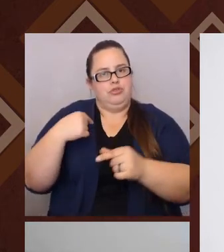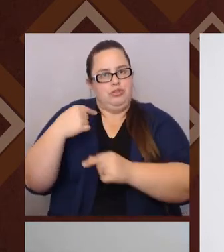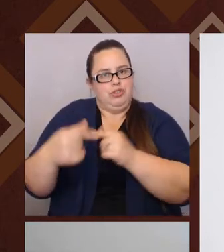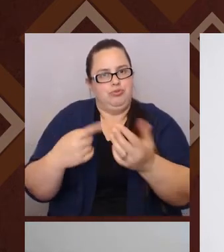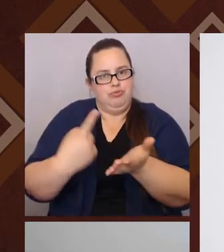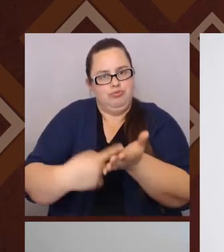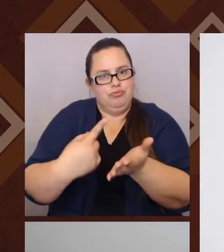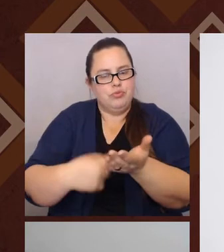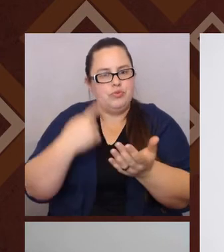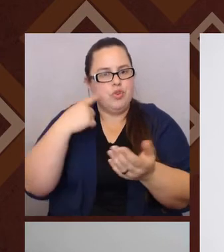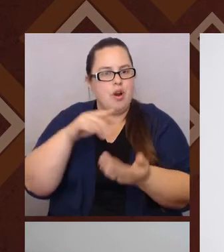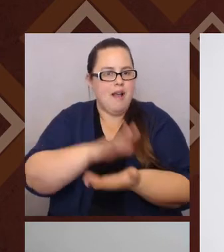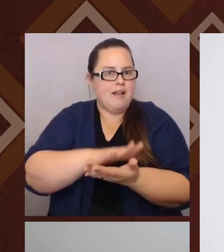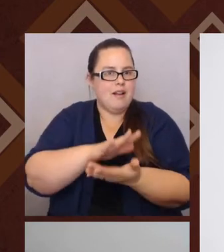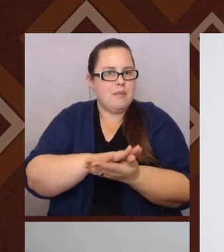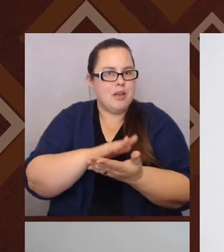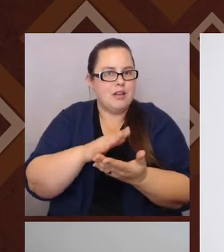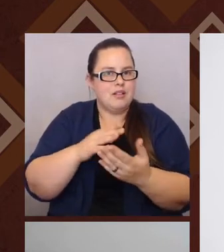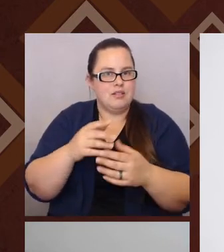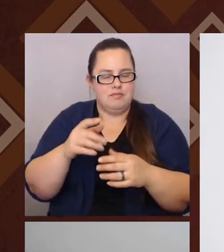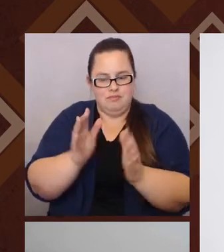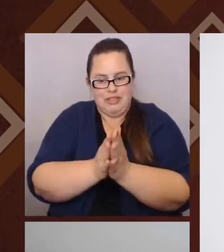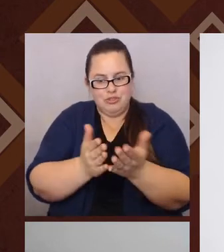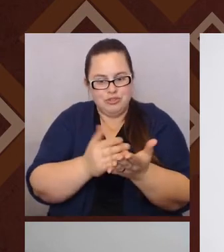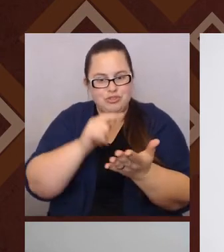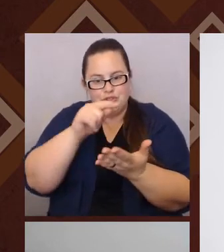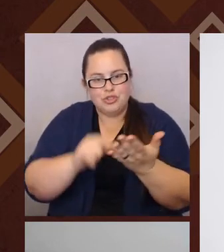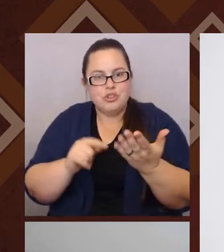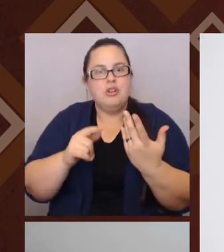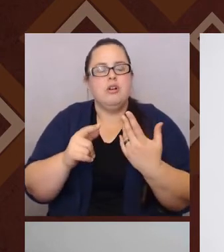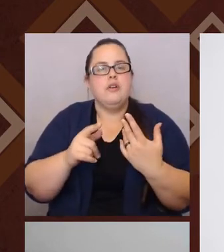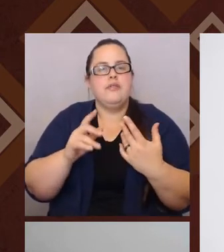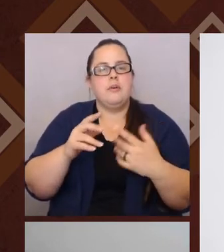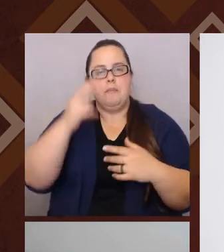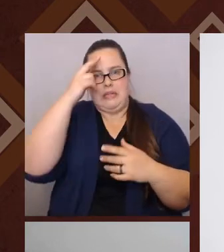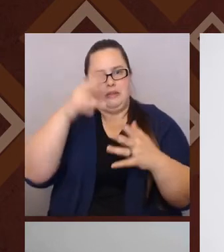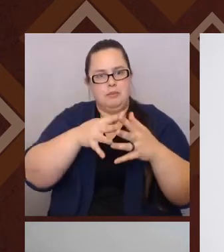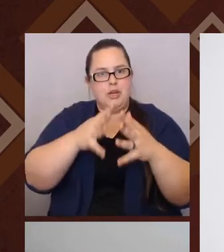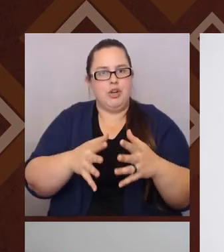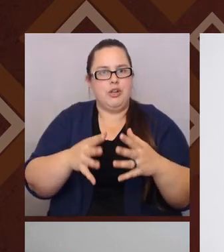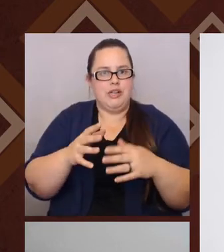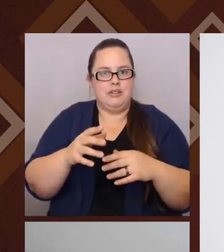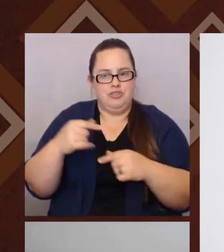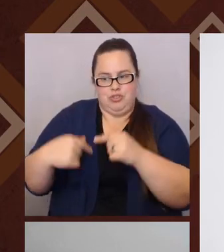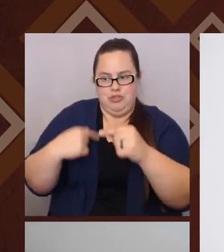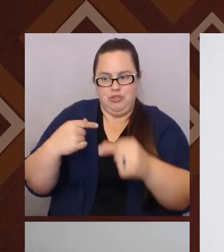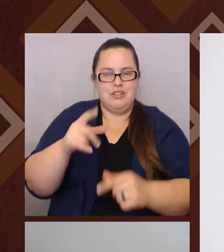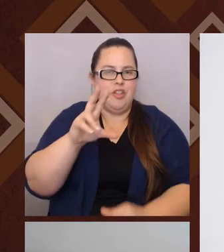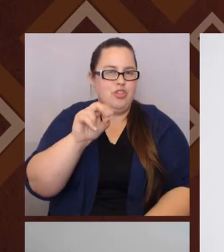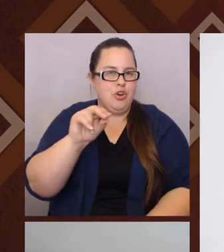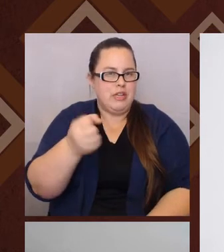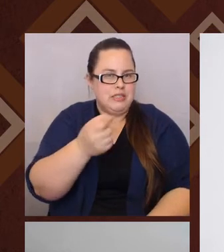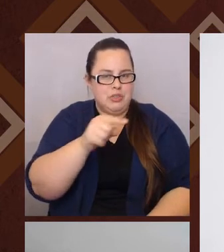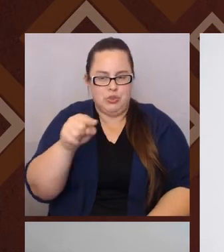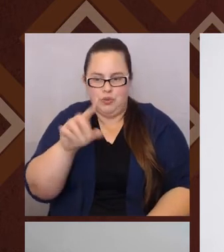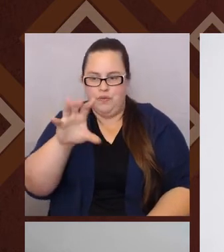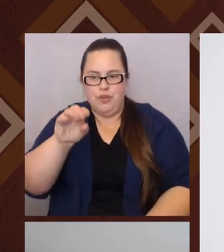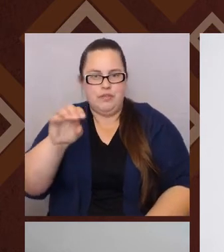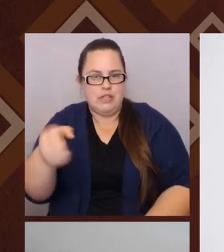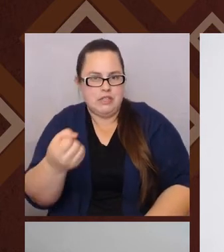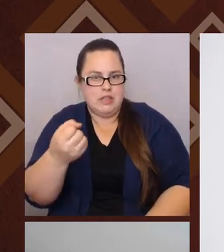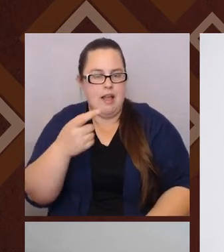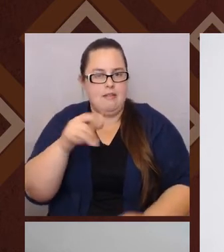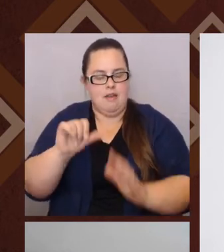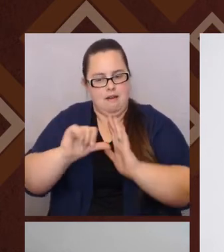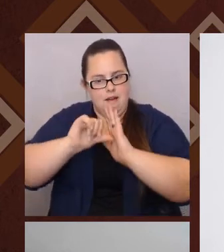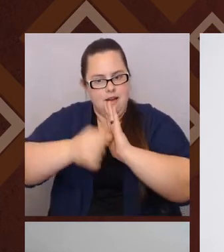academic literature of Chicana Chicano studies. The Mexican American generation is really the Mexican thirties through the fifties. Um, and this highlighting of this